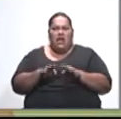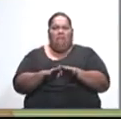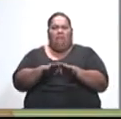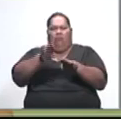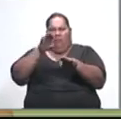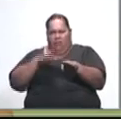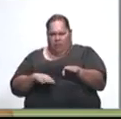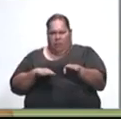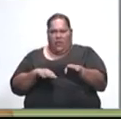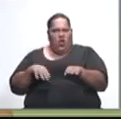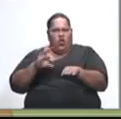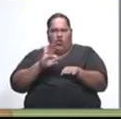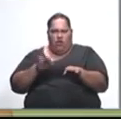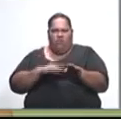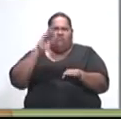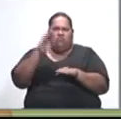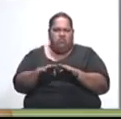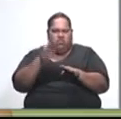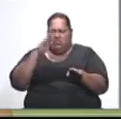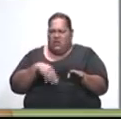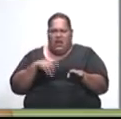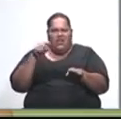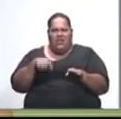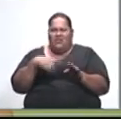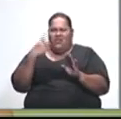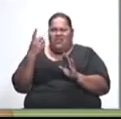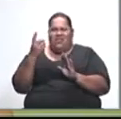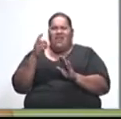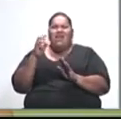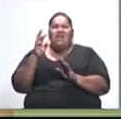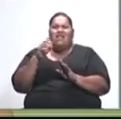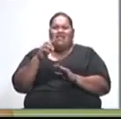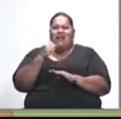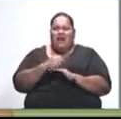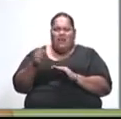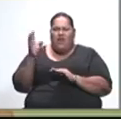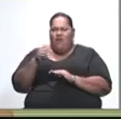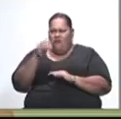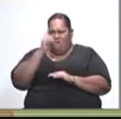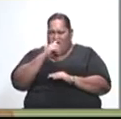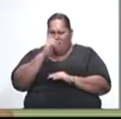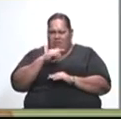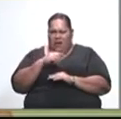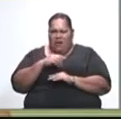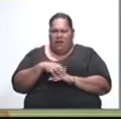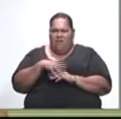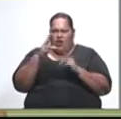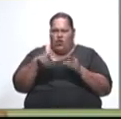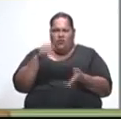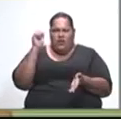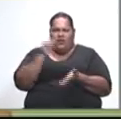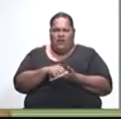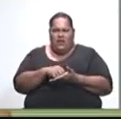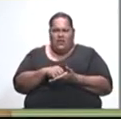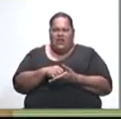the evolution of democracy and human rights and so on, very regressive and it's